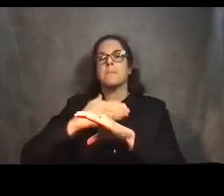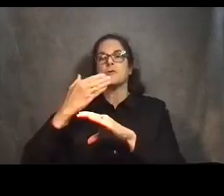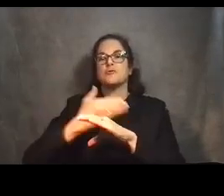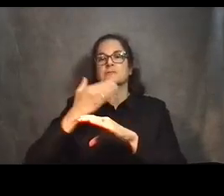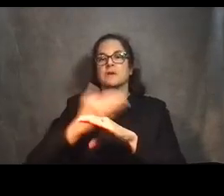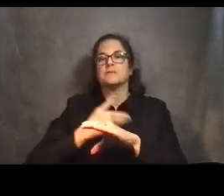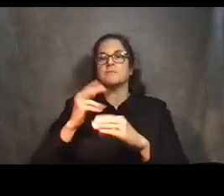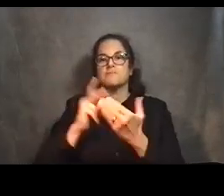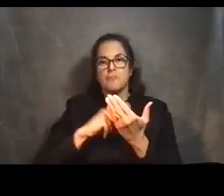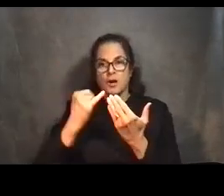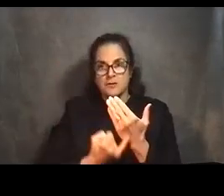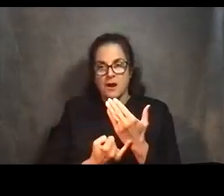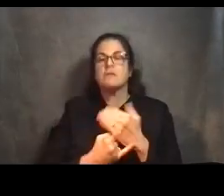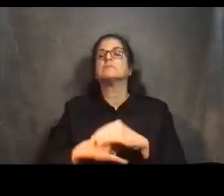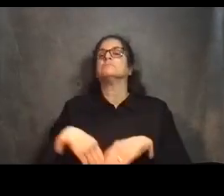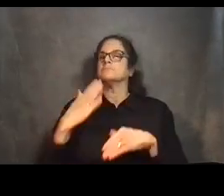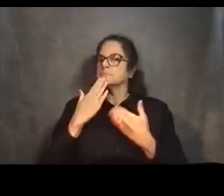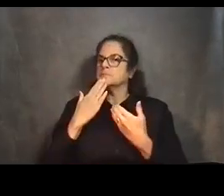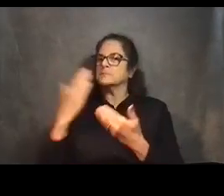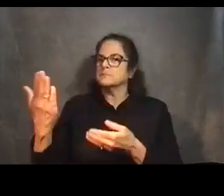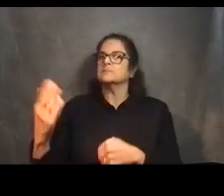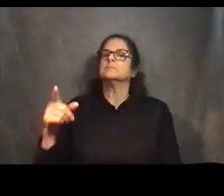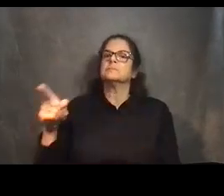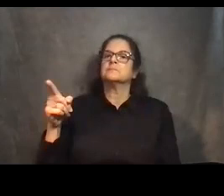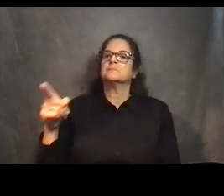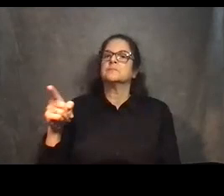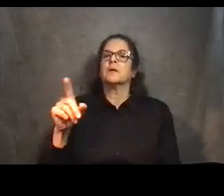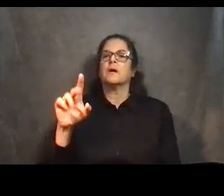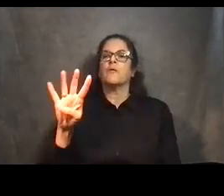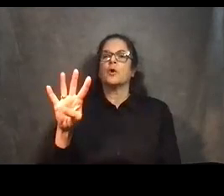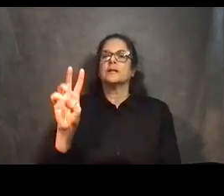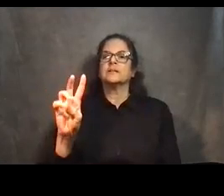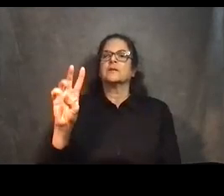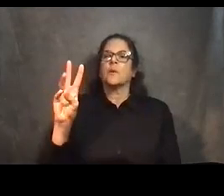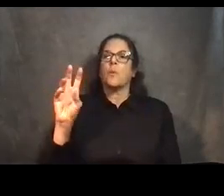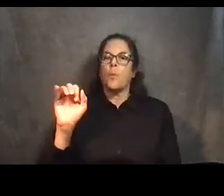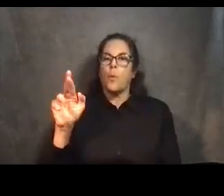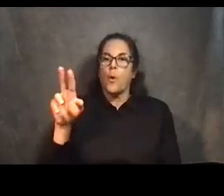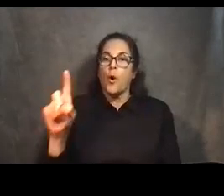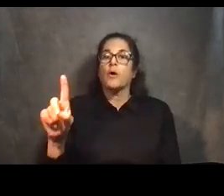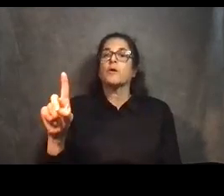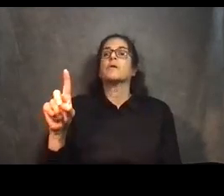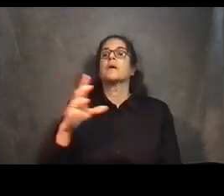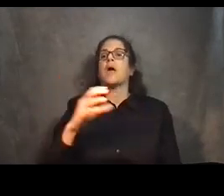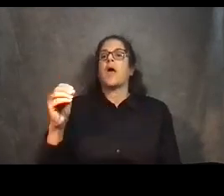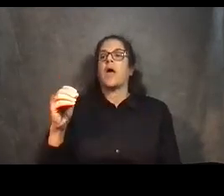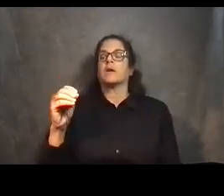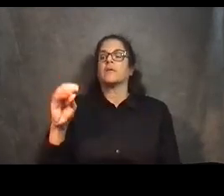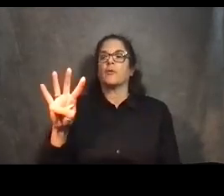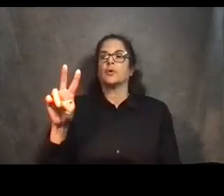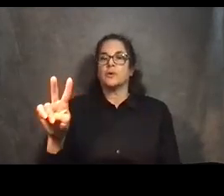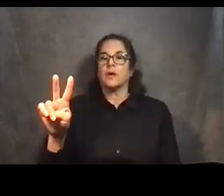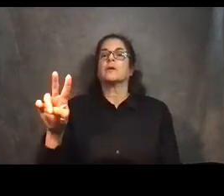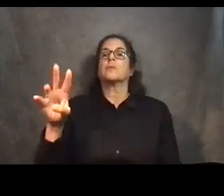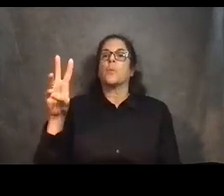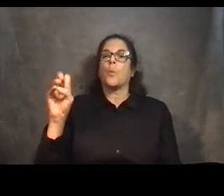a moment to thank 46th Ward Alderman James Kappelman and 48th Ward Alderman Harry Osterman and their staff